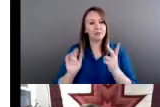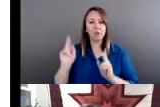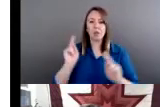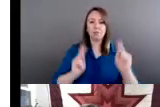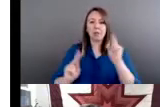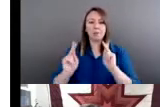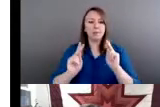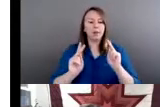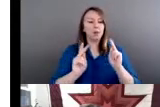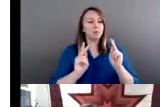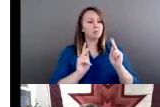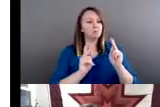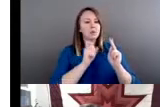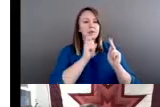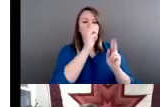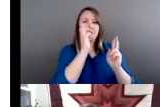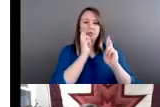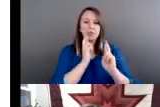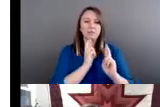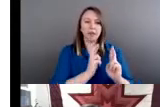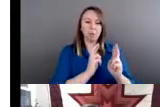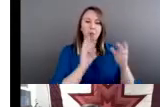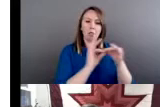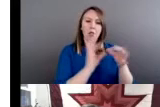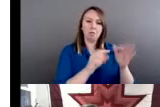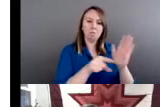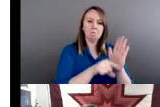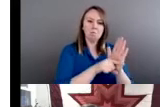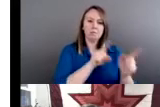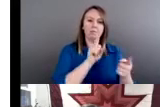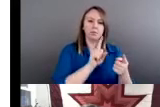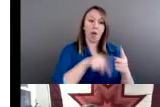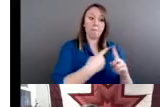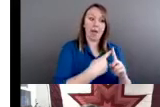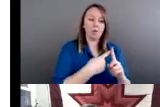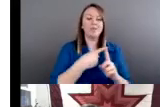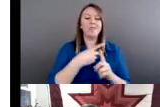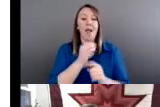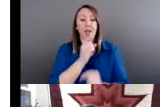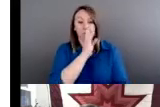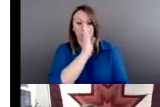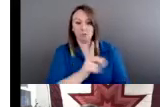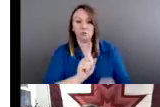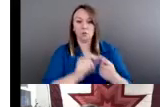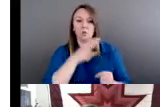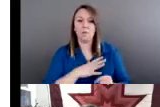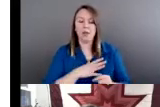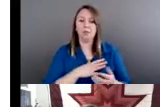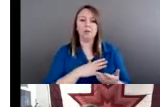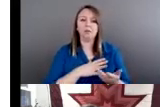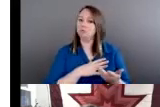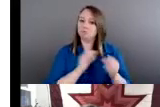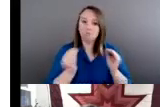disrespectfully about and to women. And this is something he remarks on several different times